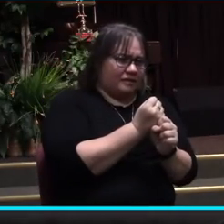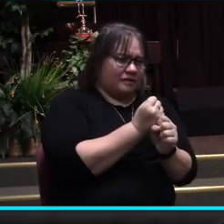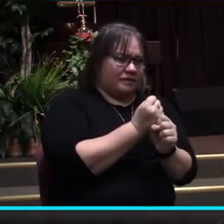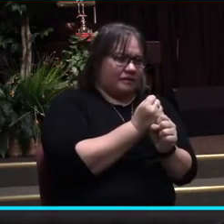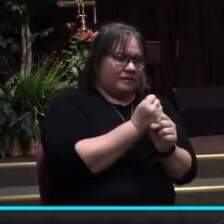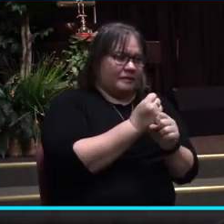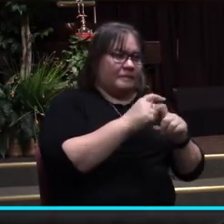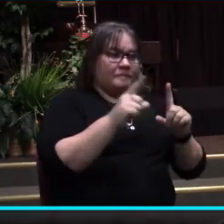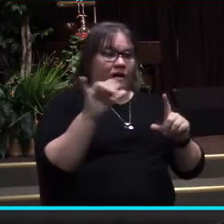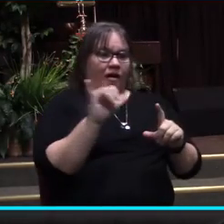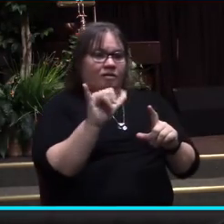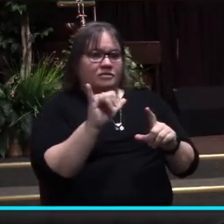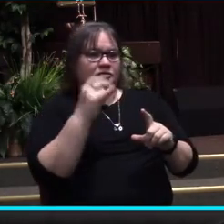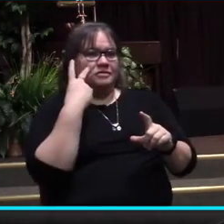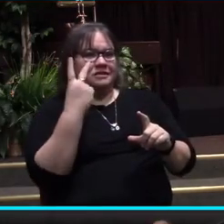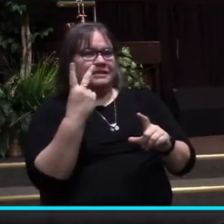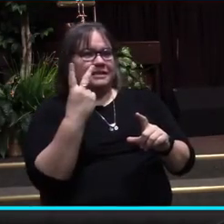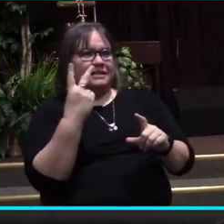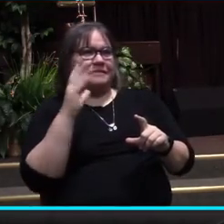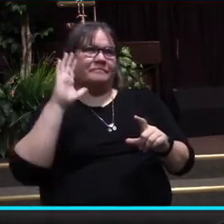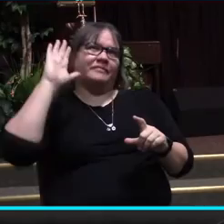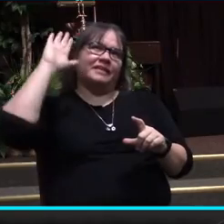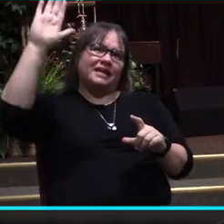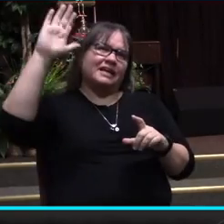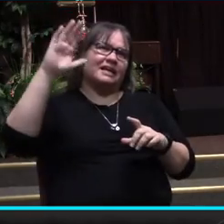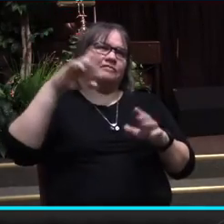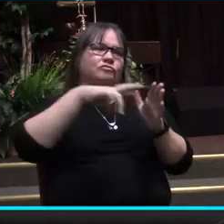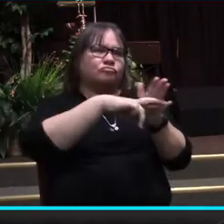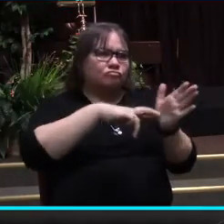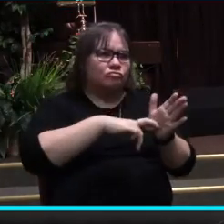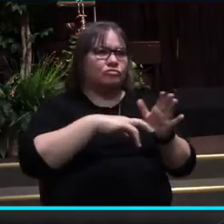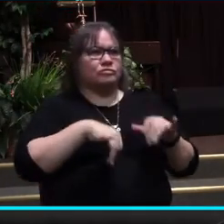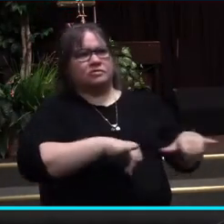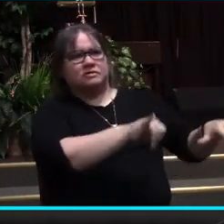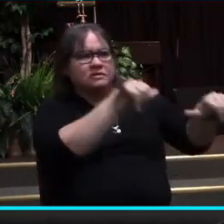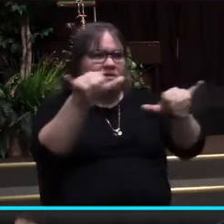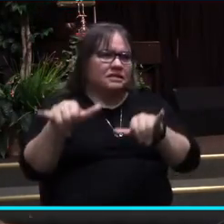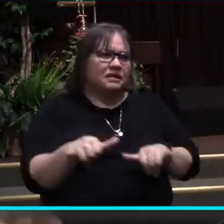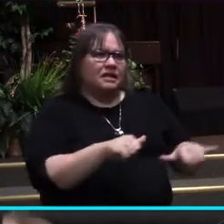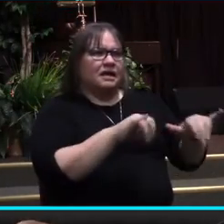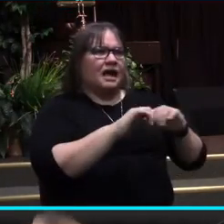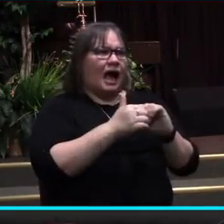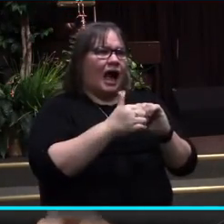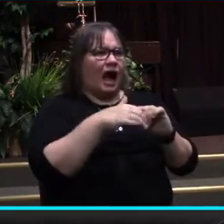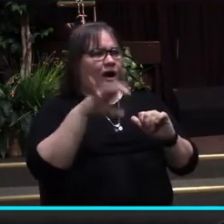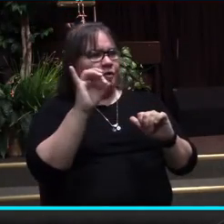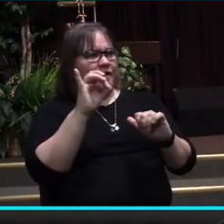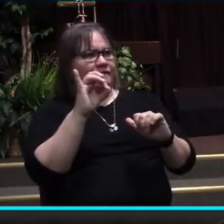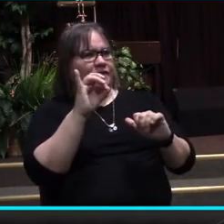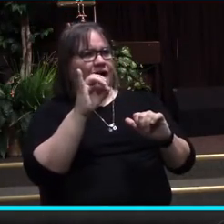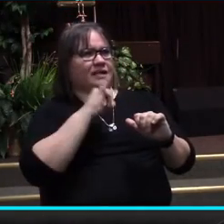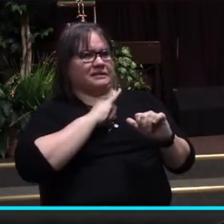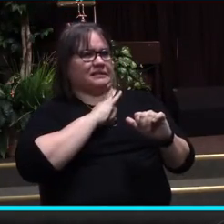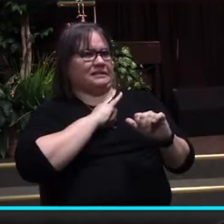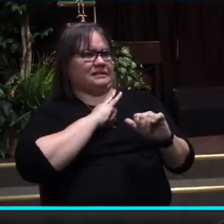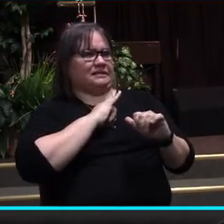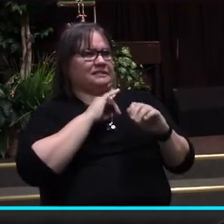but we also see God's revealed standard for how we are to find our true identity.